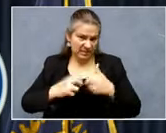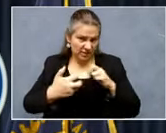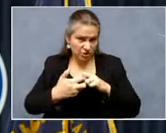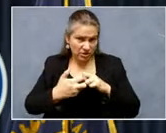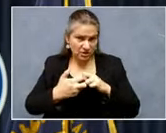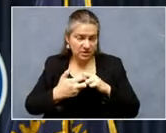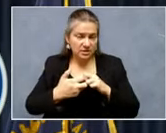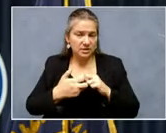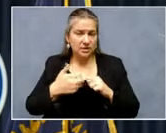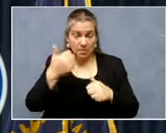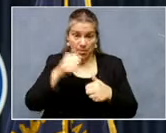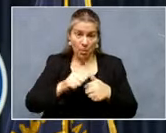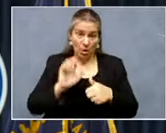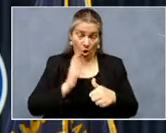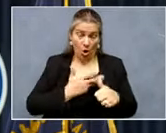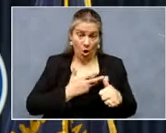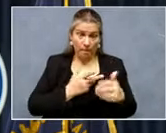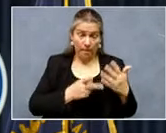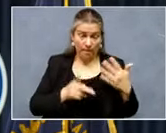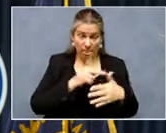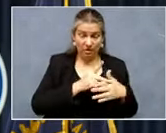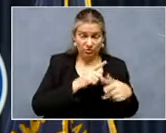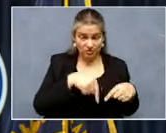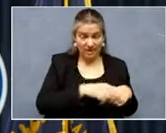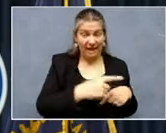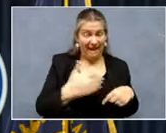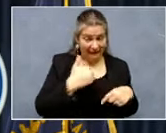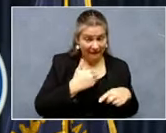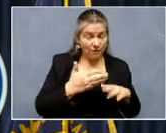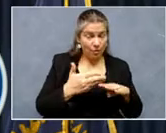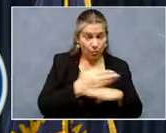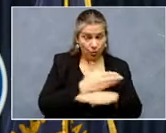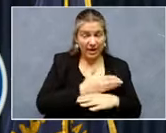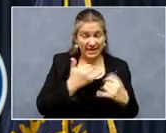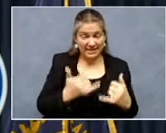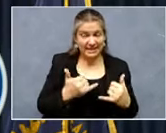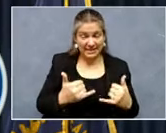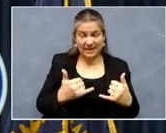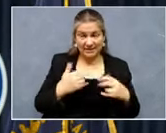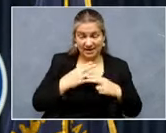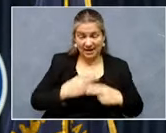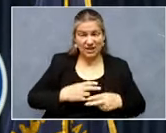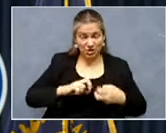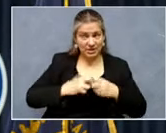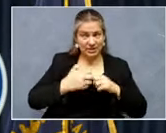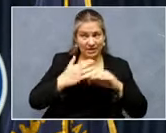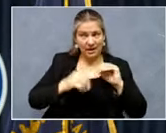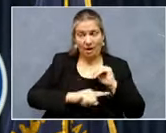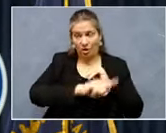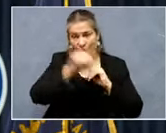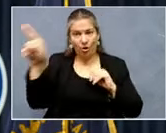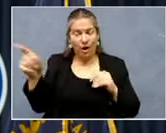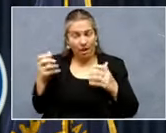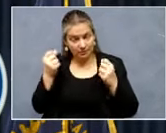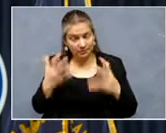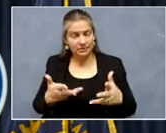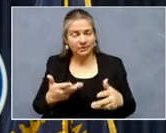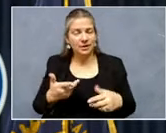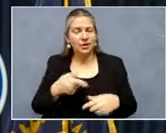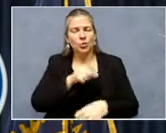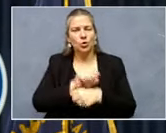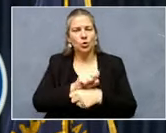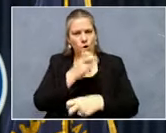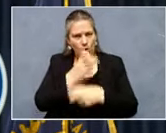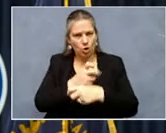has more of those preexisting conditions than just about anywhere else. I have worked very hard to protect their